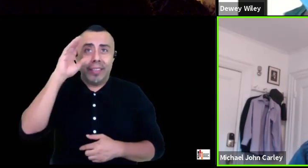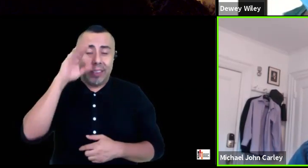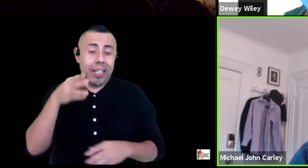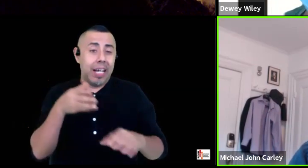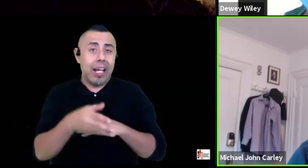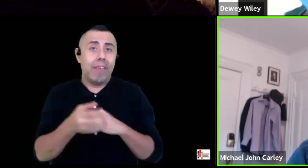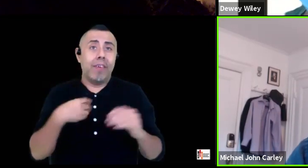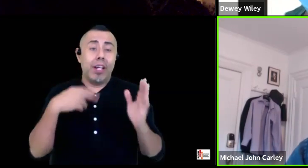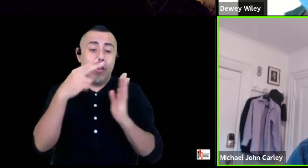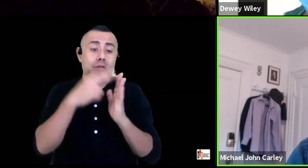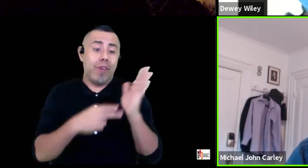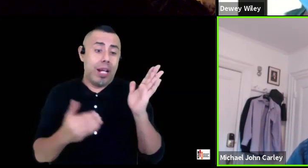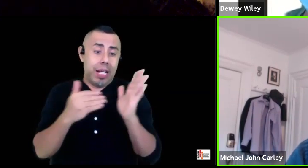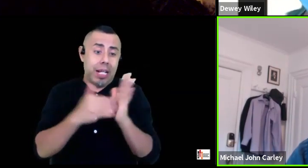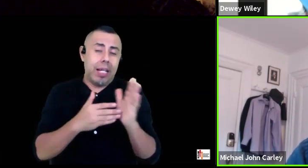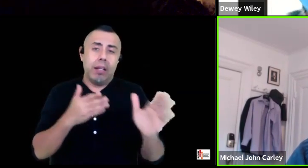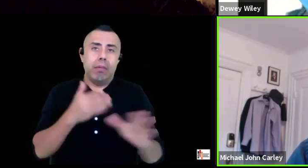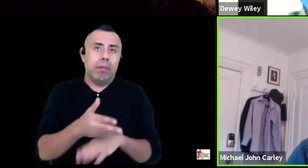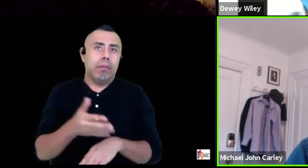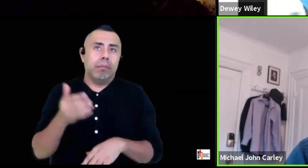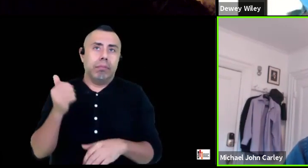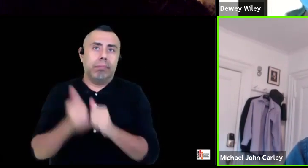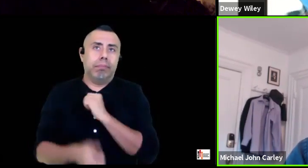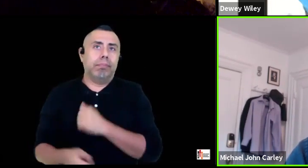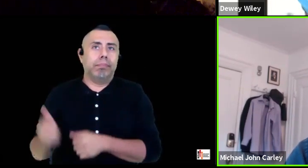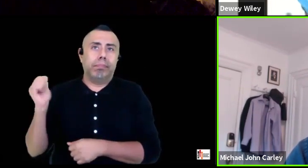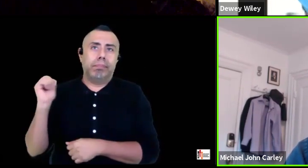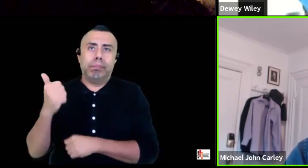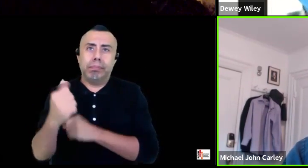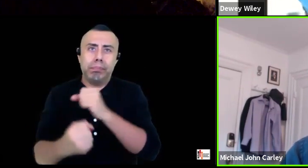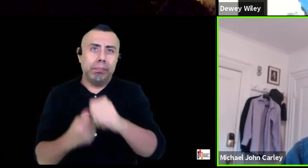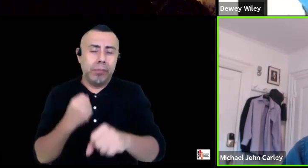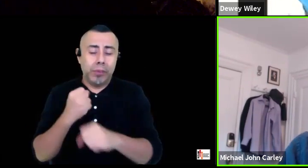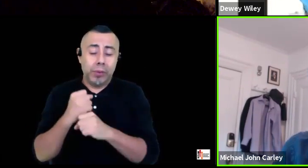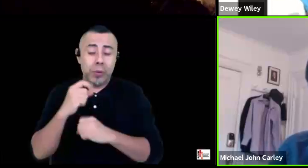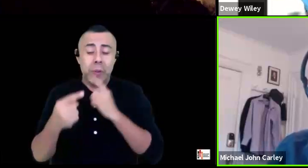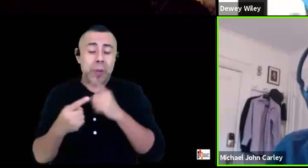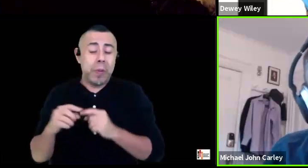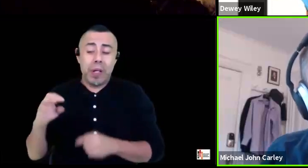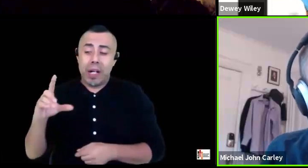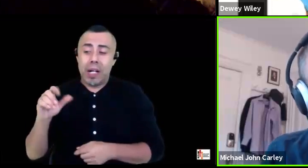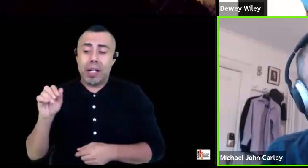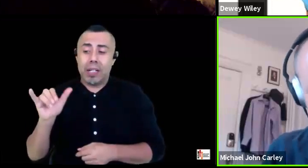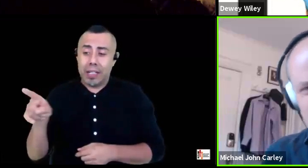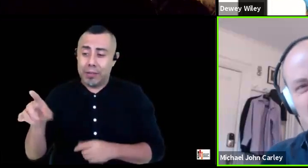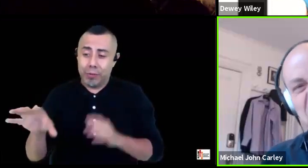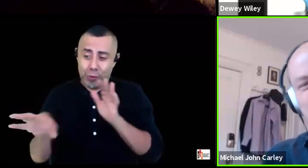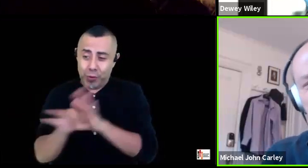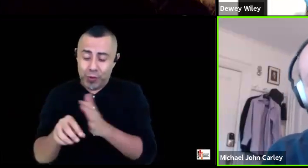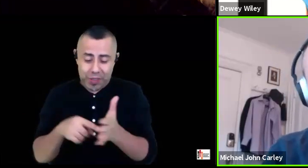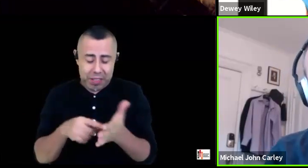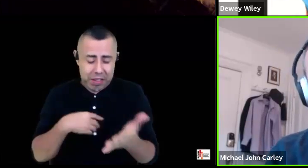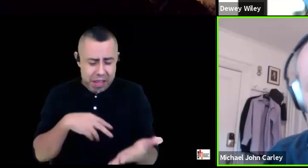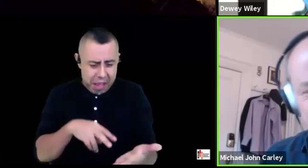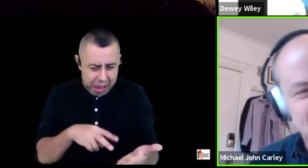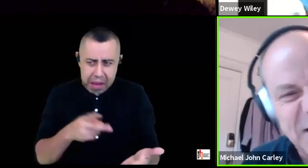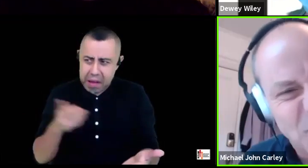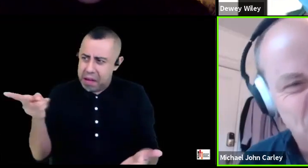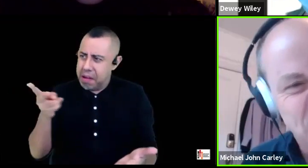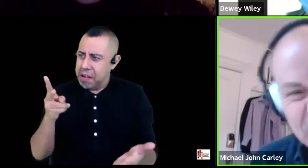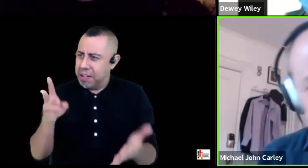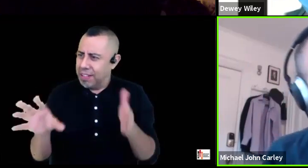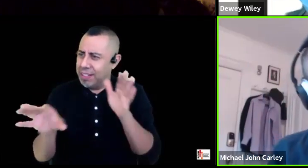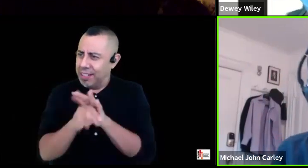after decades when clay and you guys you know chose this play i was like they chose that one that's kind of a fluffy little fairy